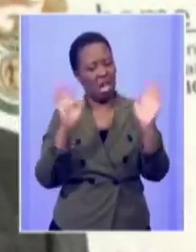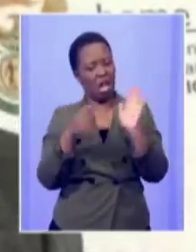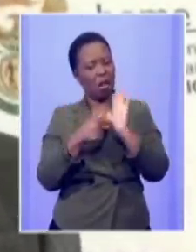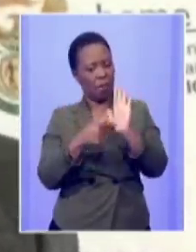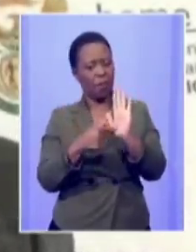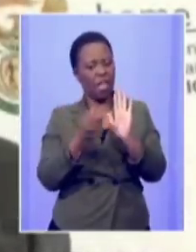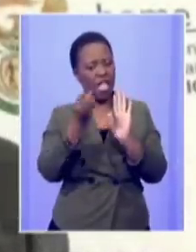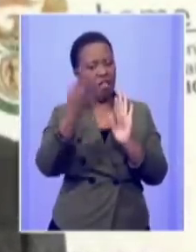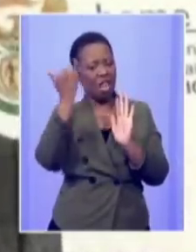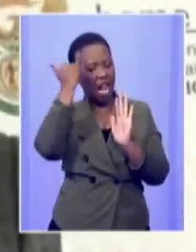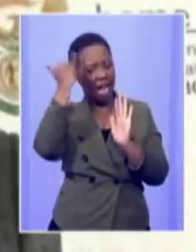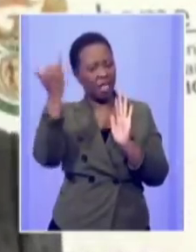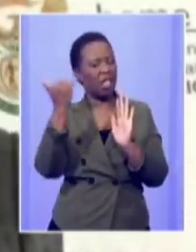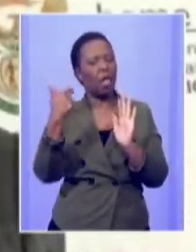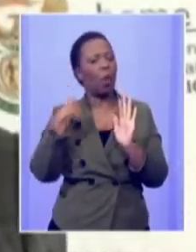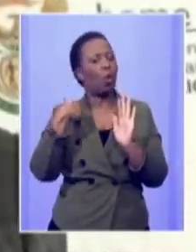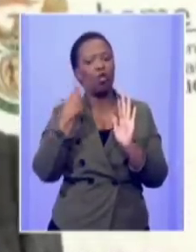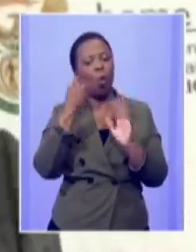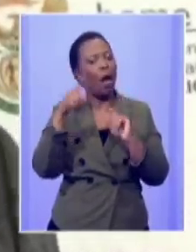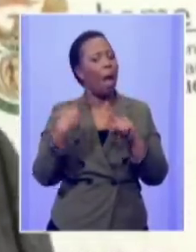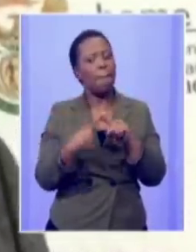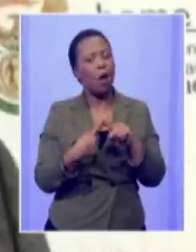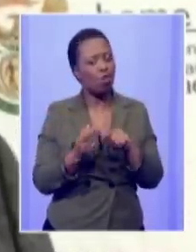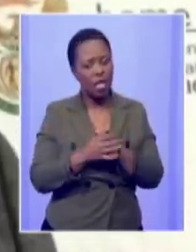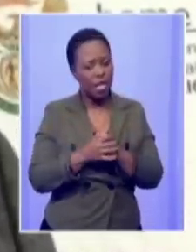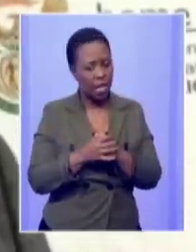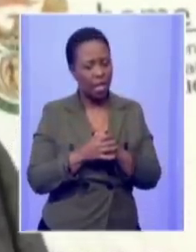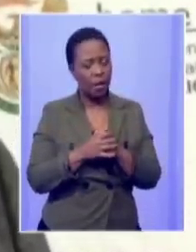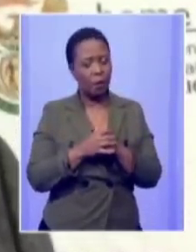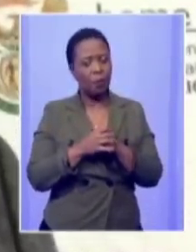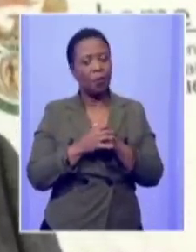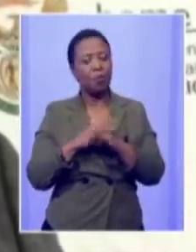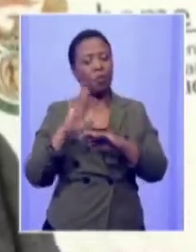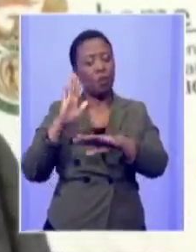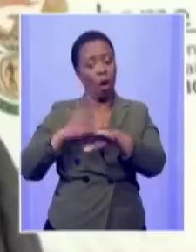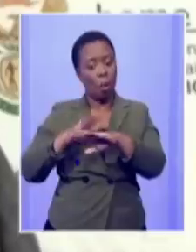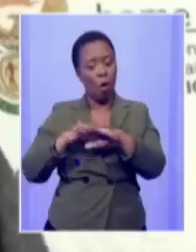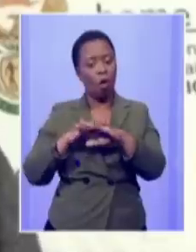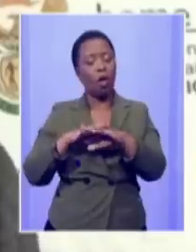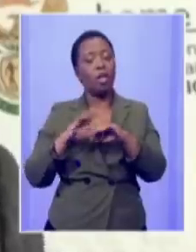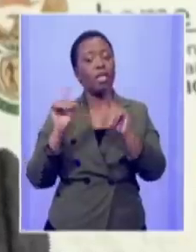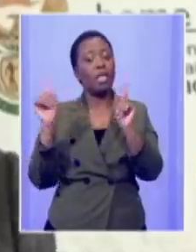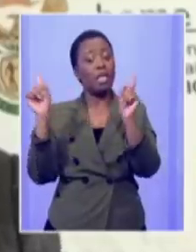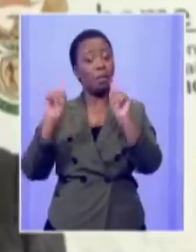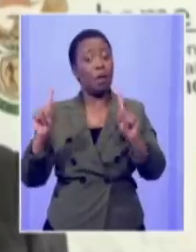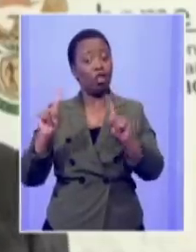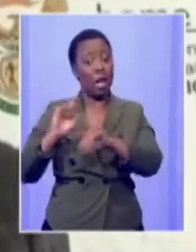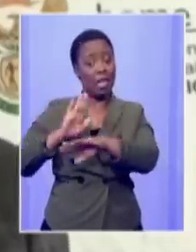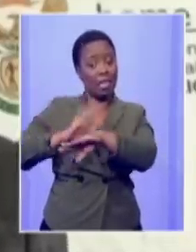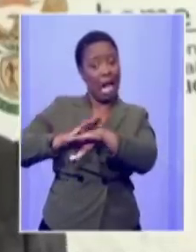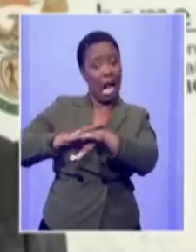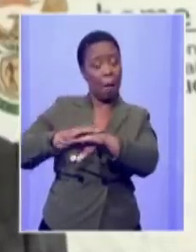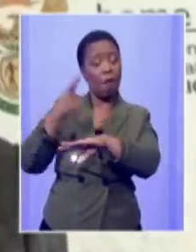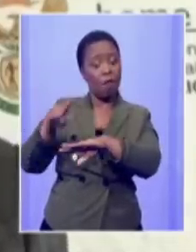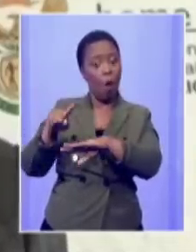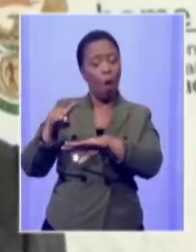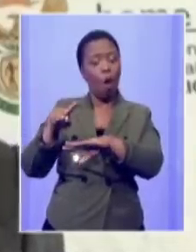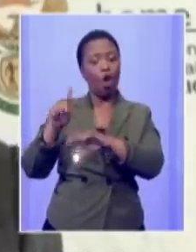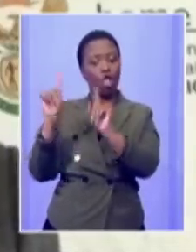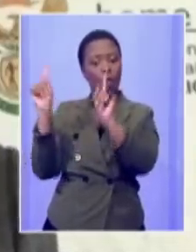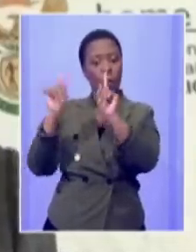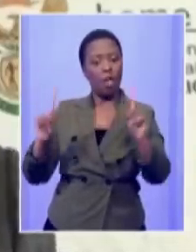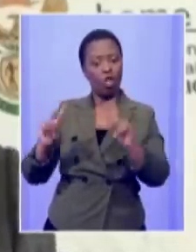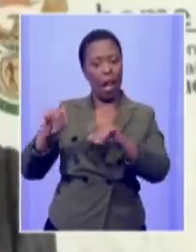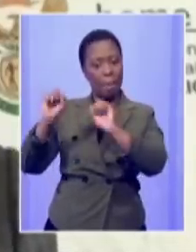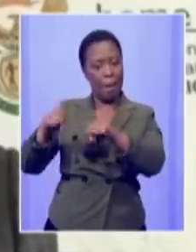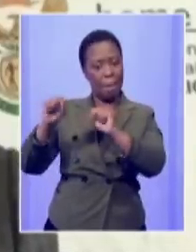idea of what we're talking about now coming to the special uh dispensation to the special permit this was issued